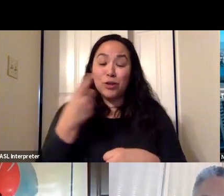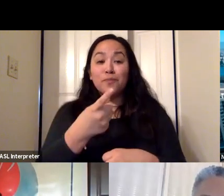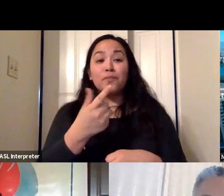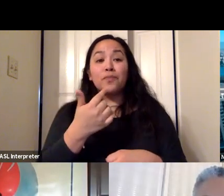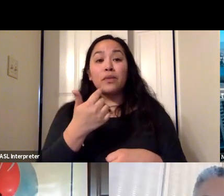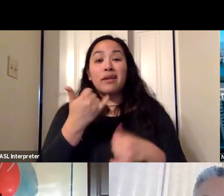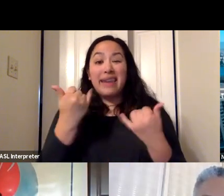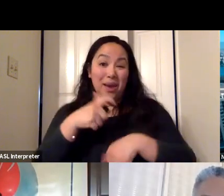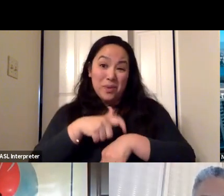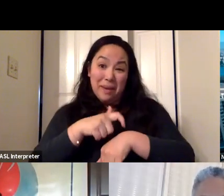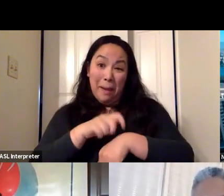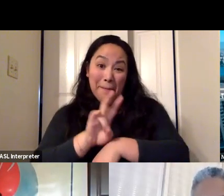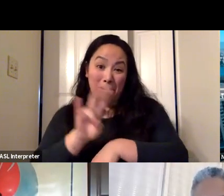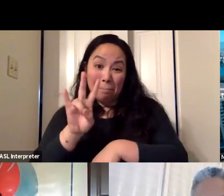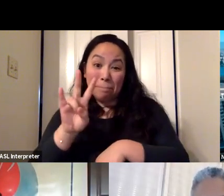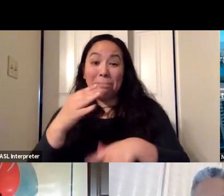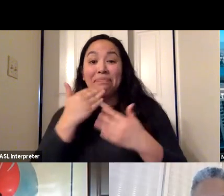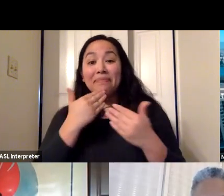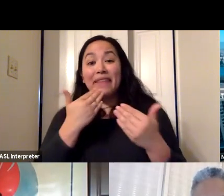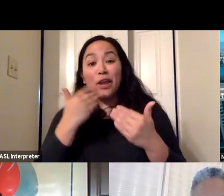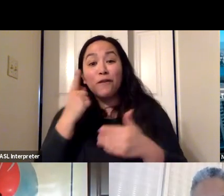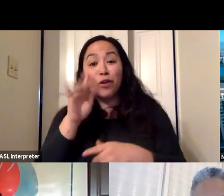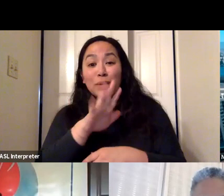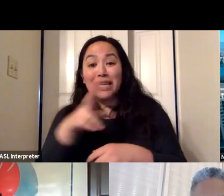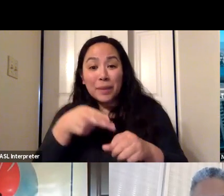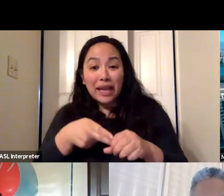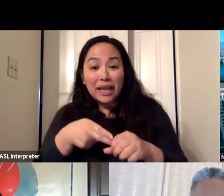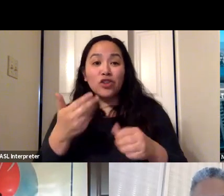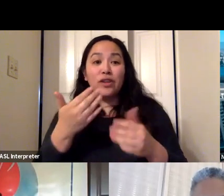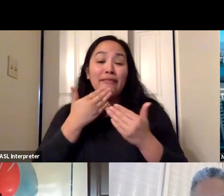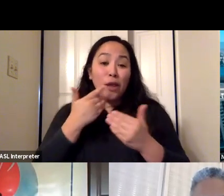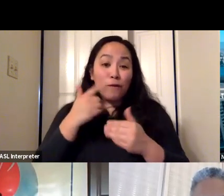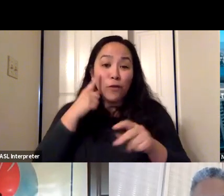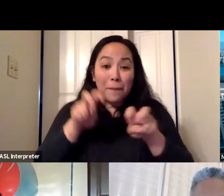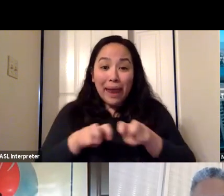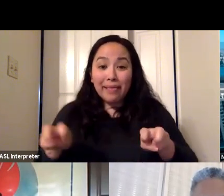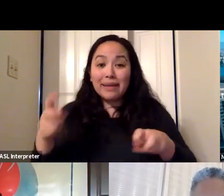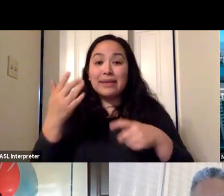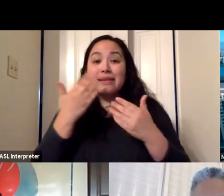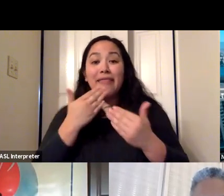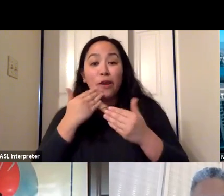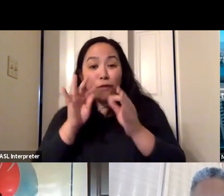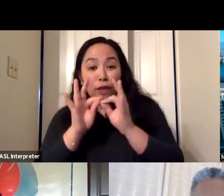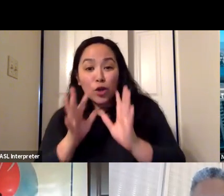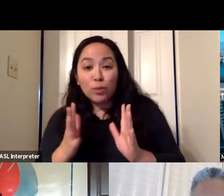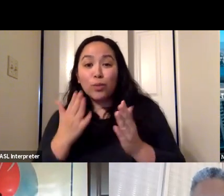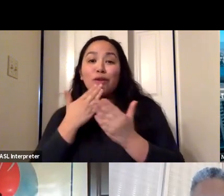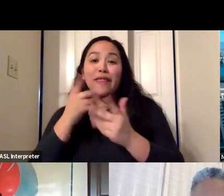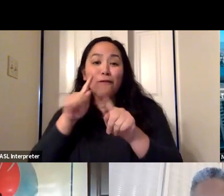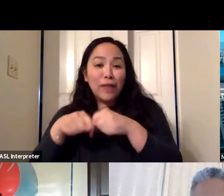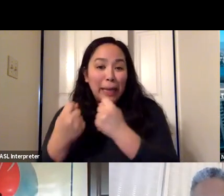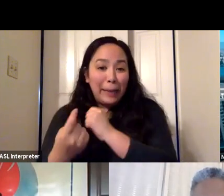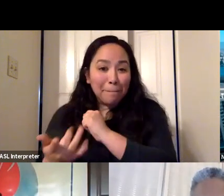Thank you all for your participation, the panelists, our interpreters, our behind the scenes folks, and all the questions.